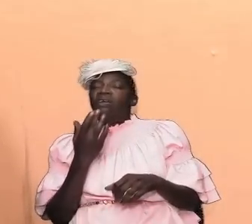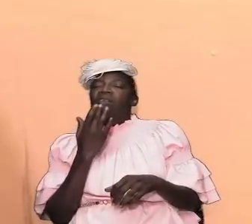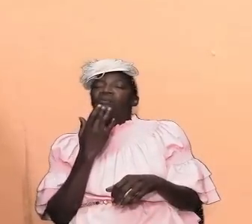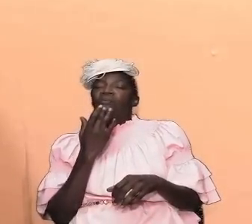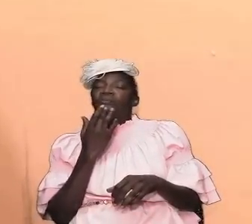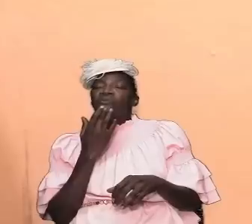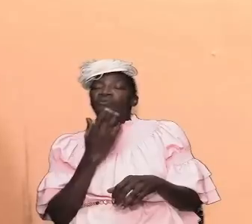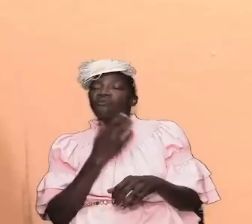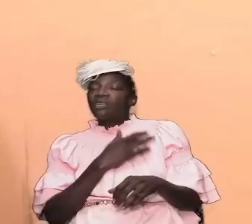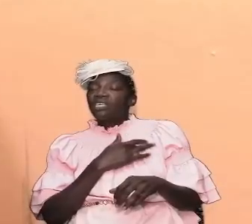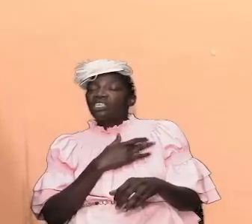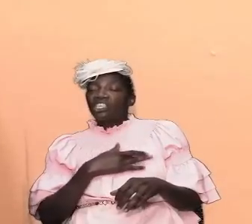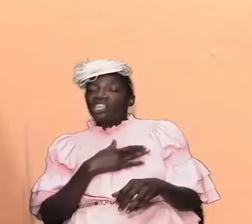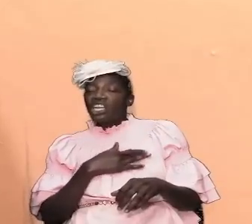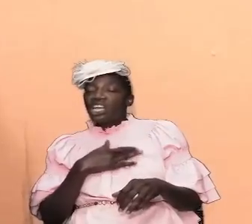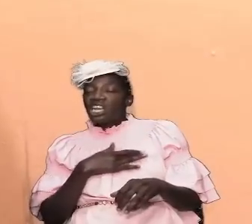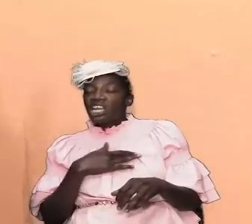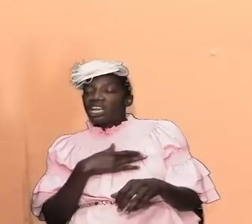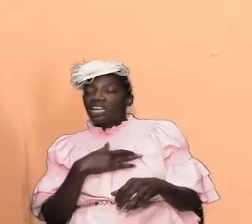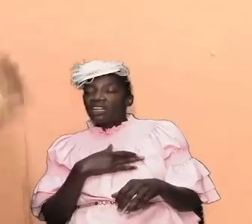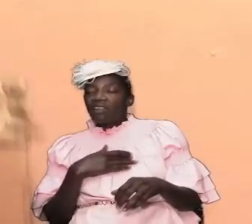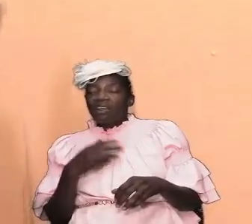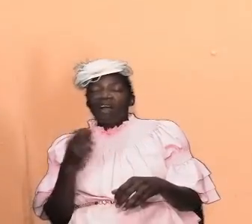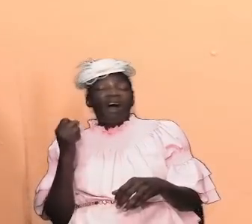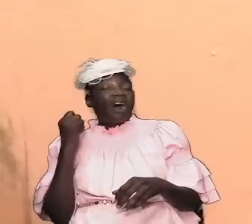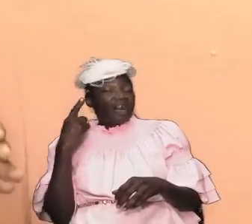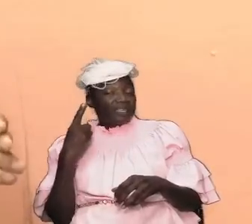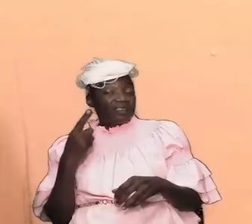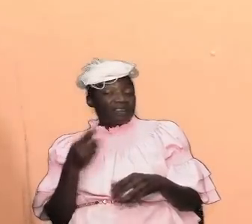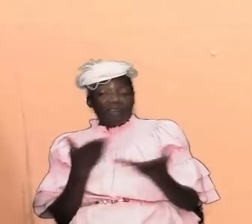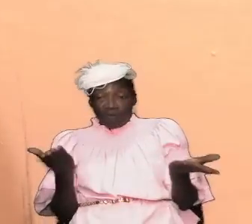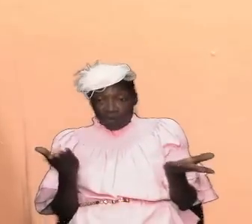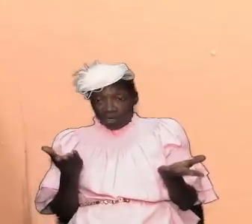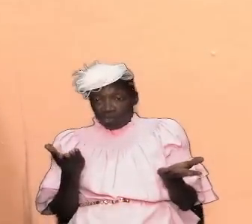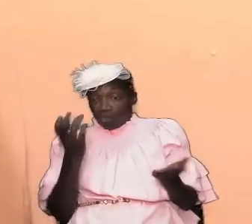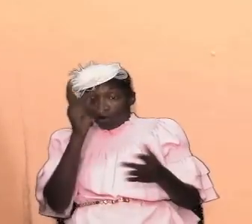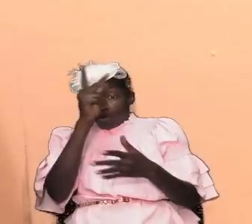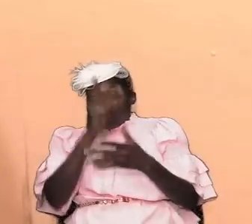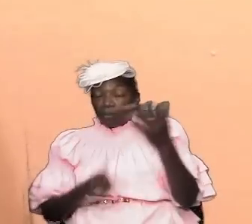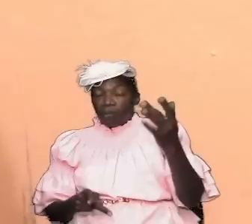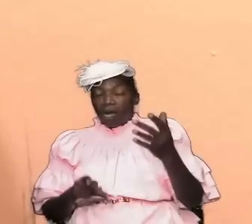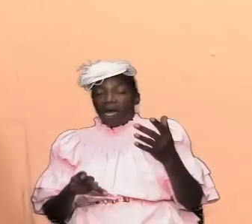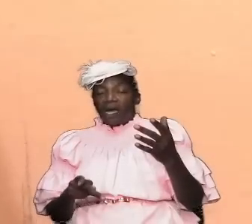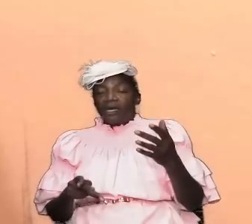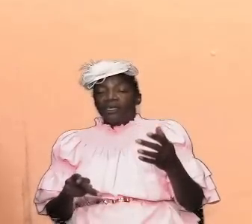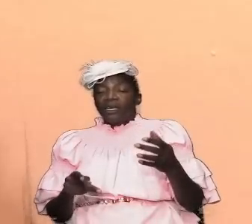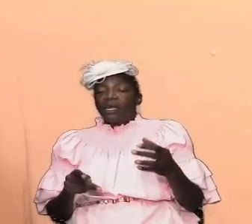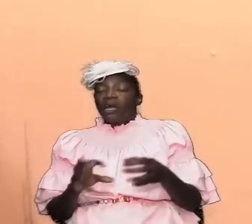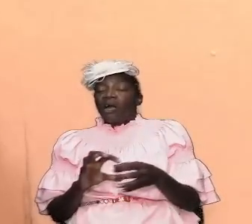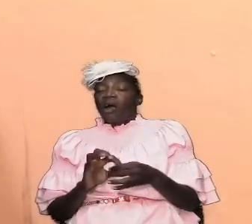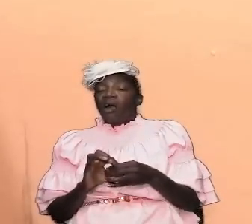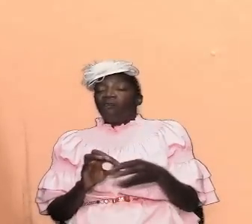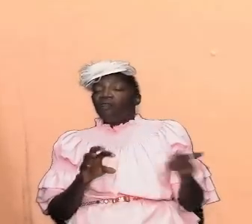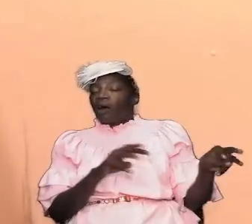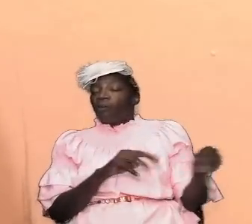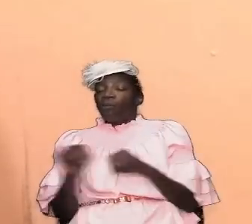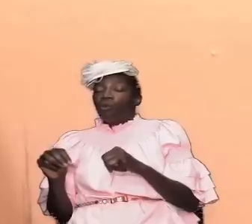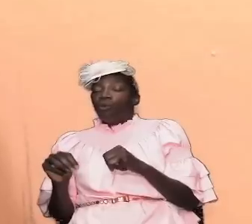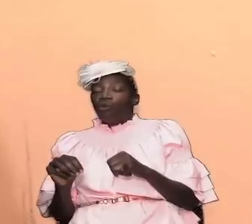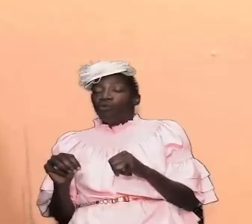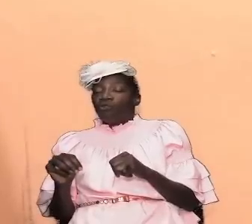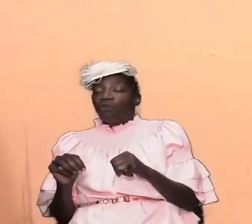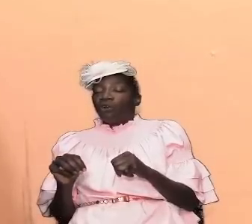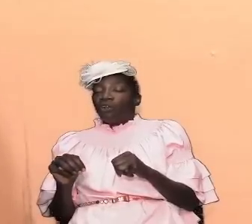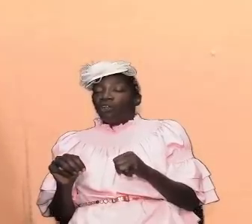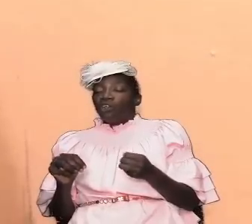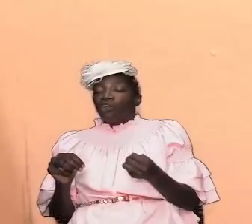understand what we are a part of and move to put our houses in